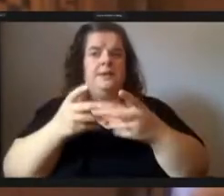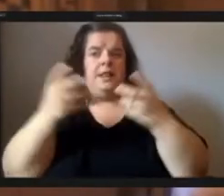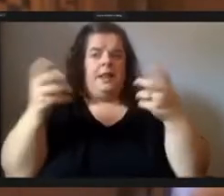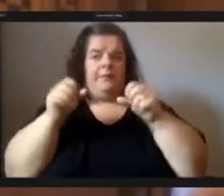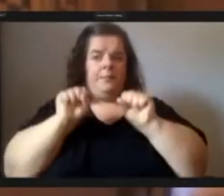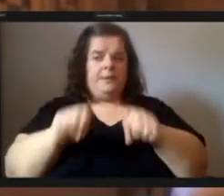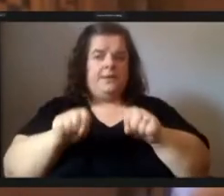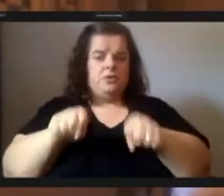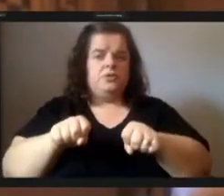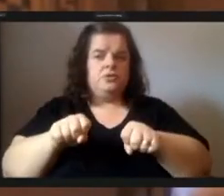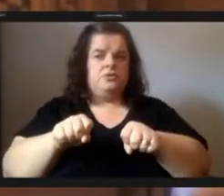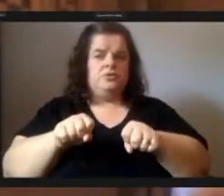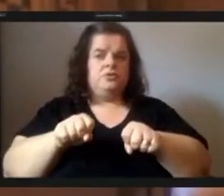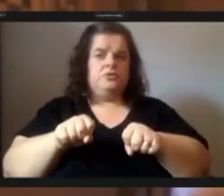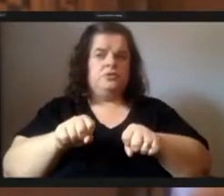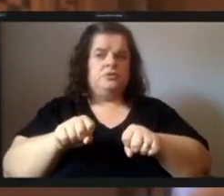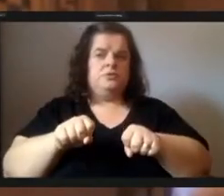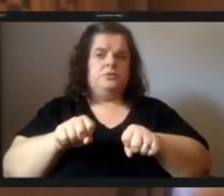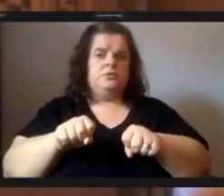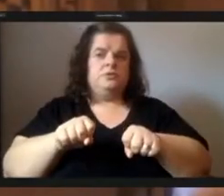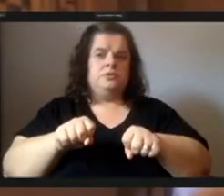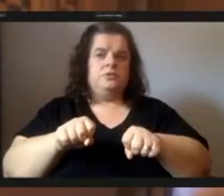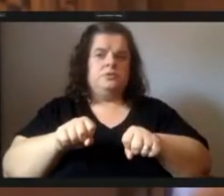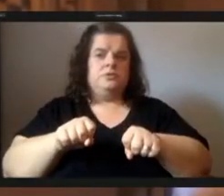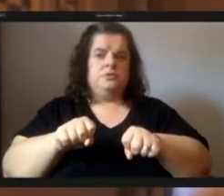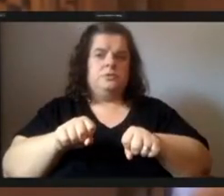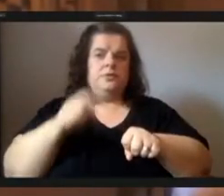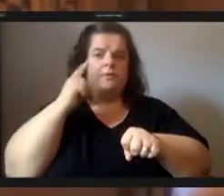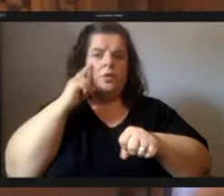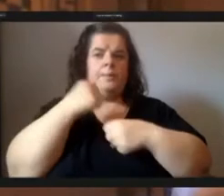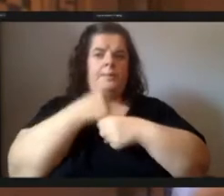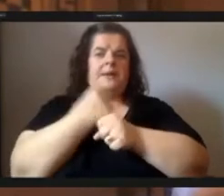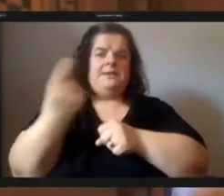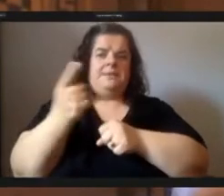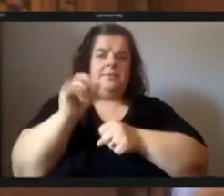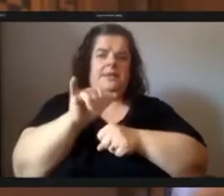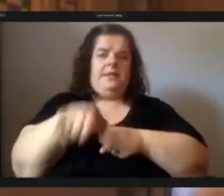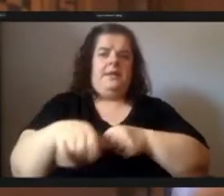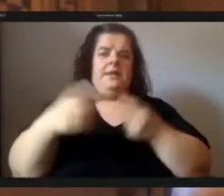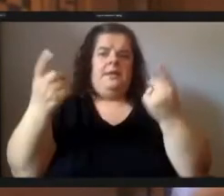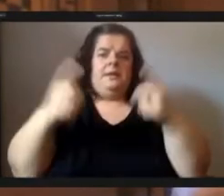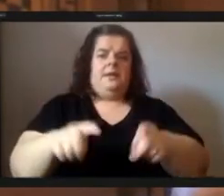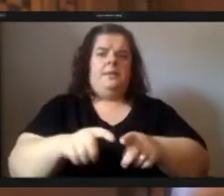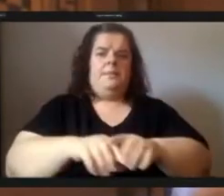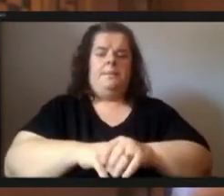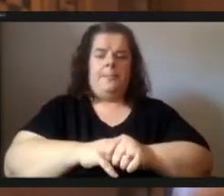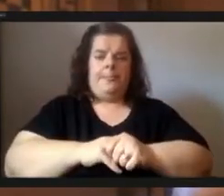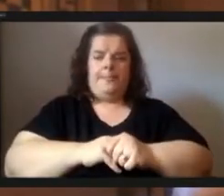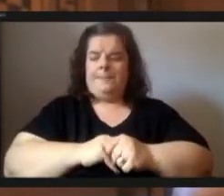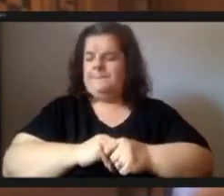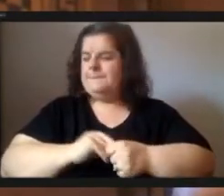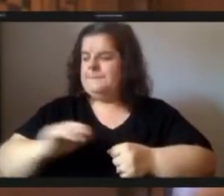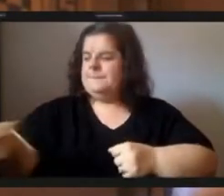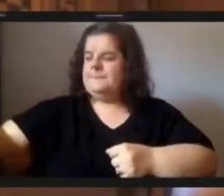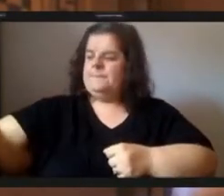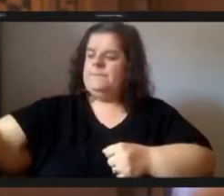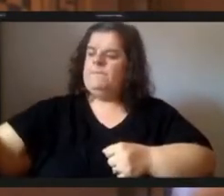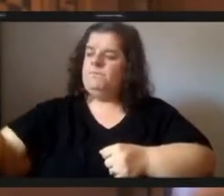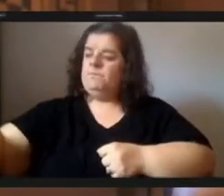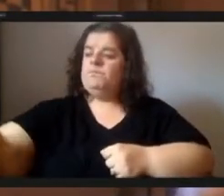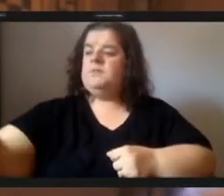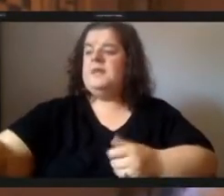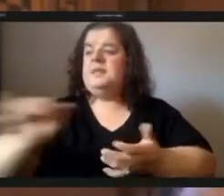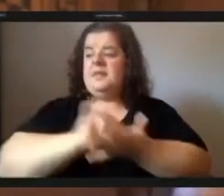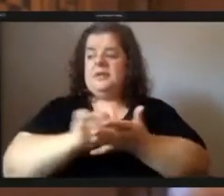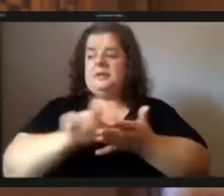for making something like that happen um that's all i have to say